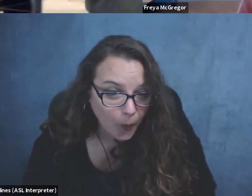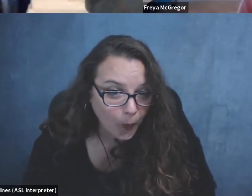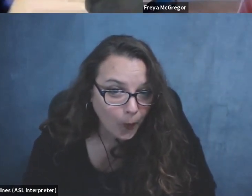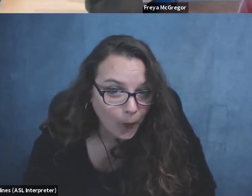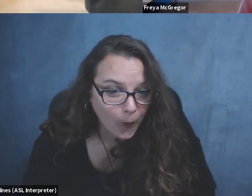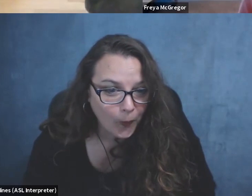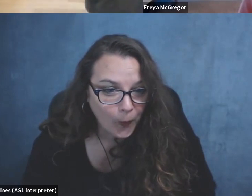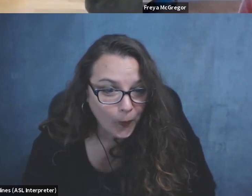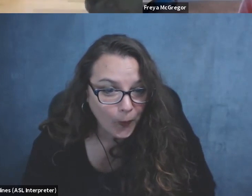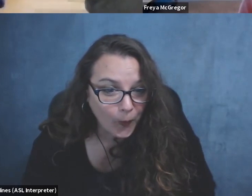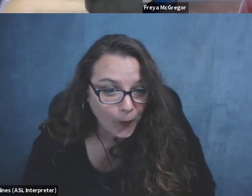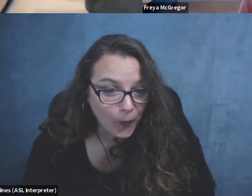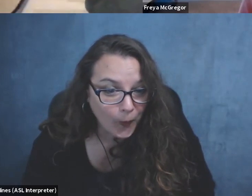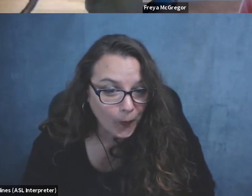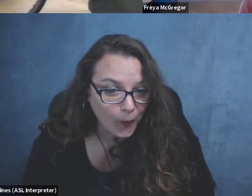Let's see.